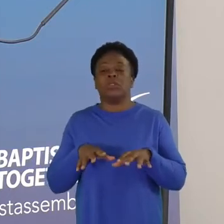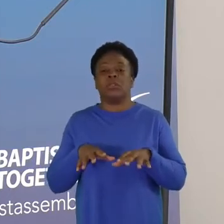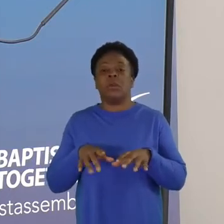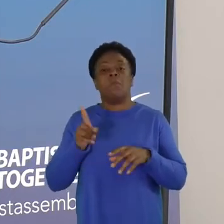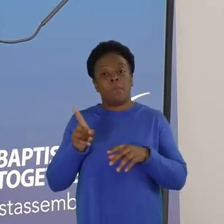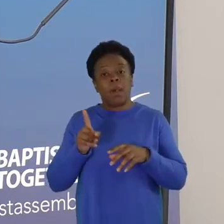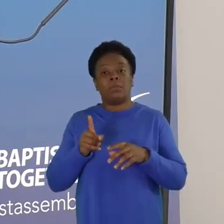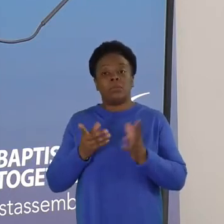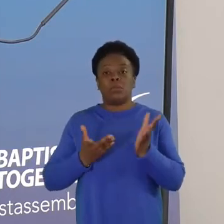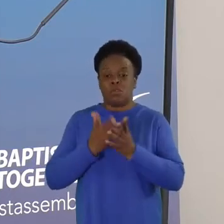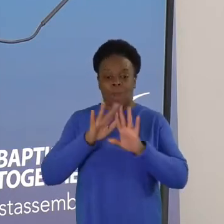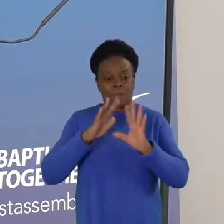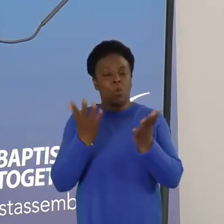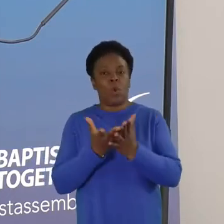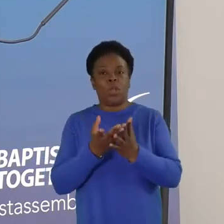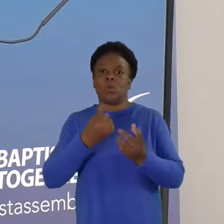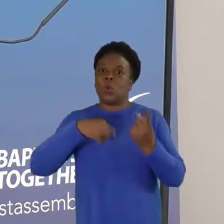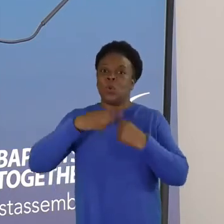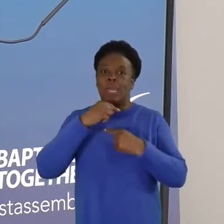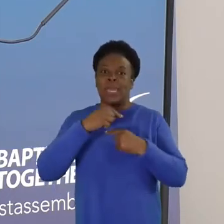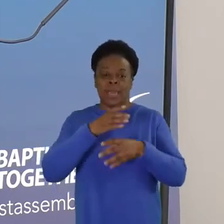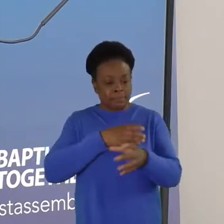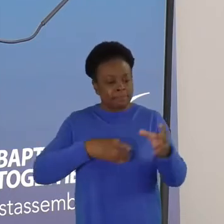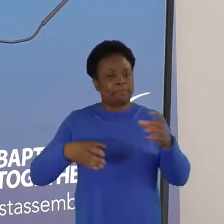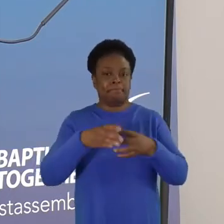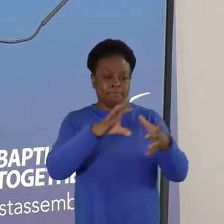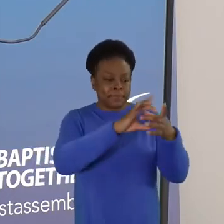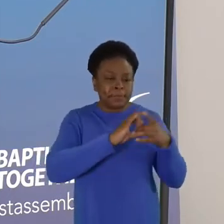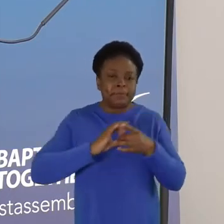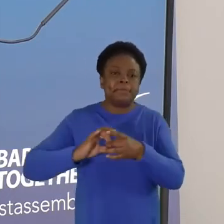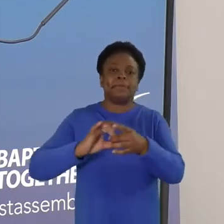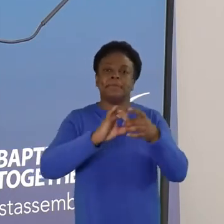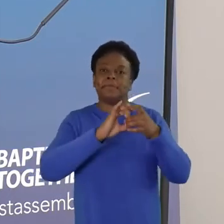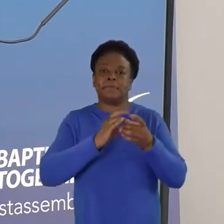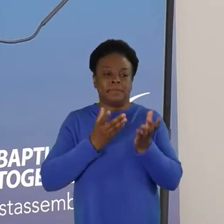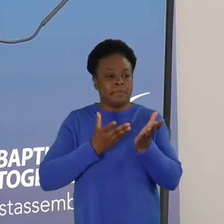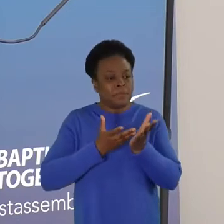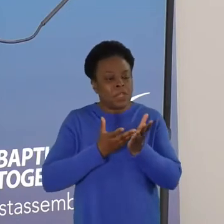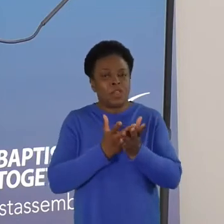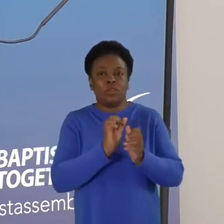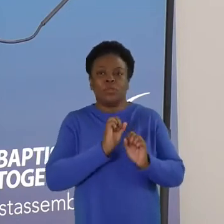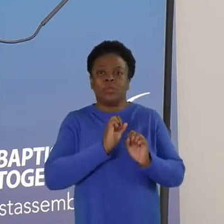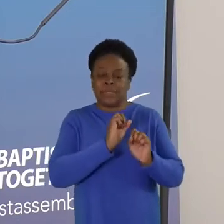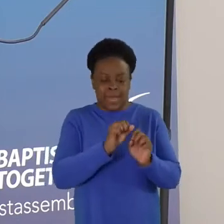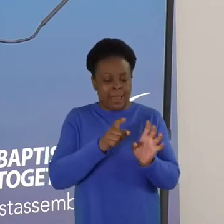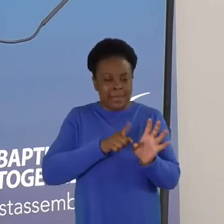many others around the world who will continue to suffer for years to come.